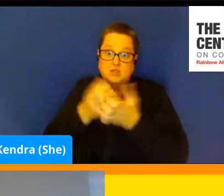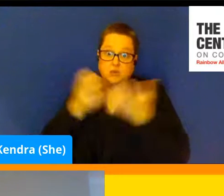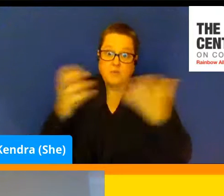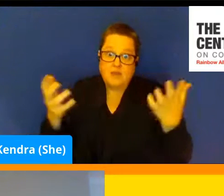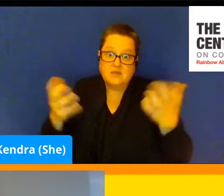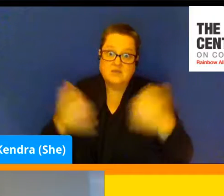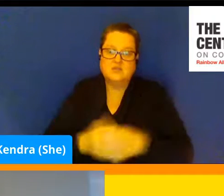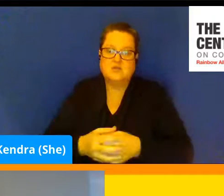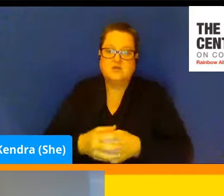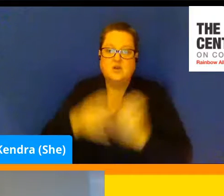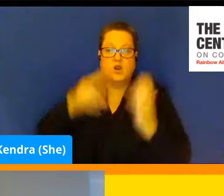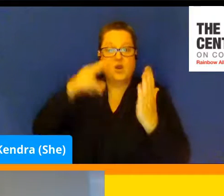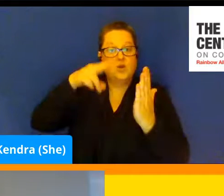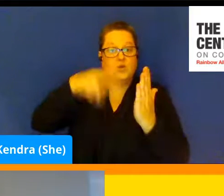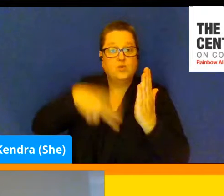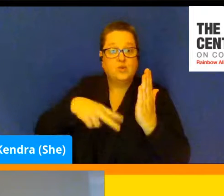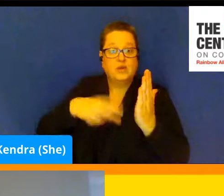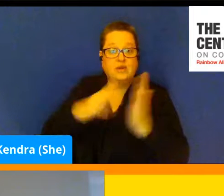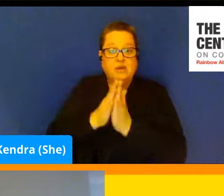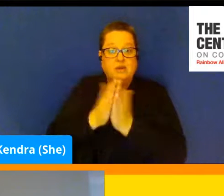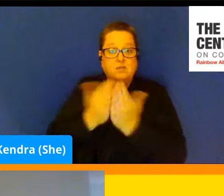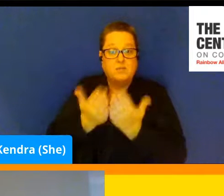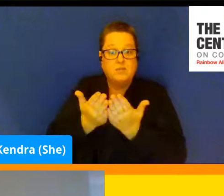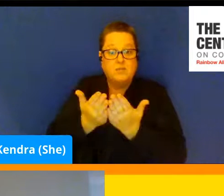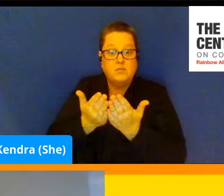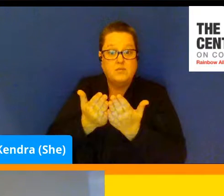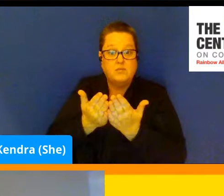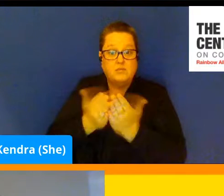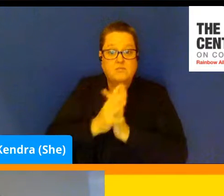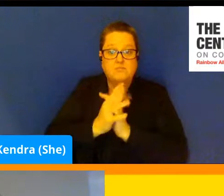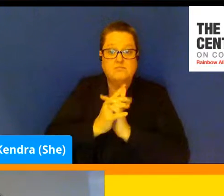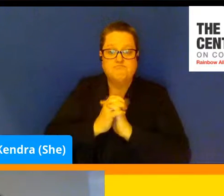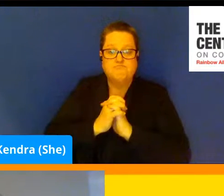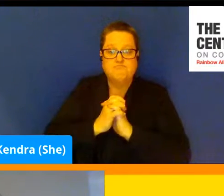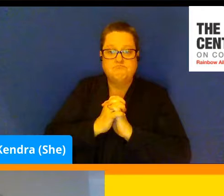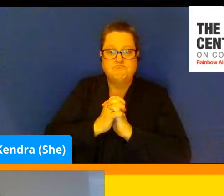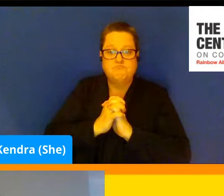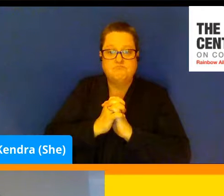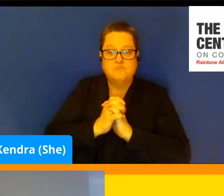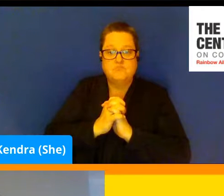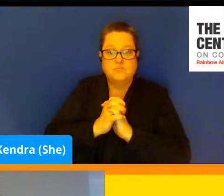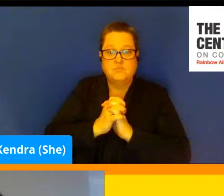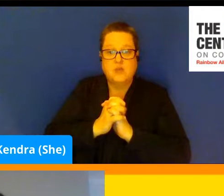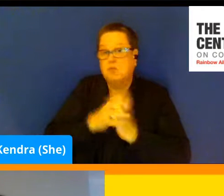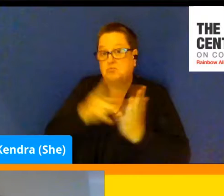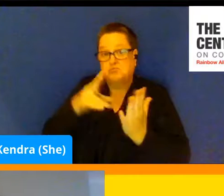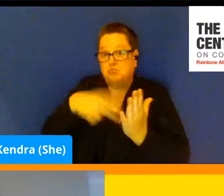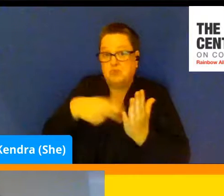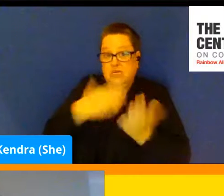Reading a good book or even reading a bad book.